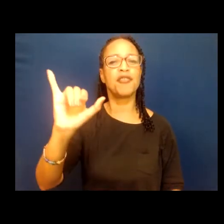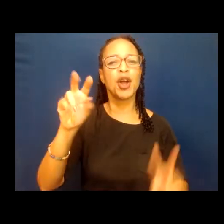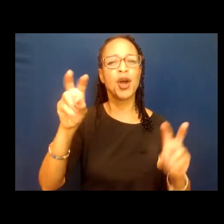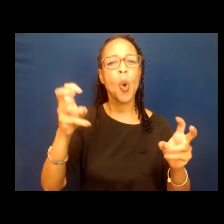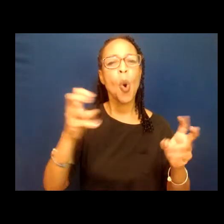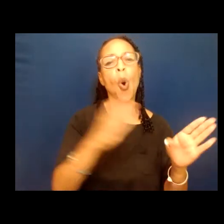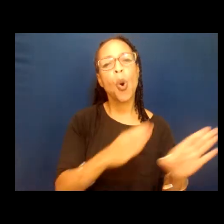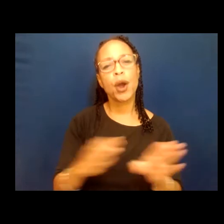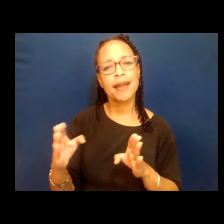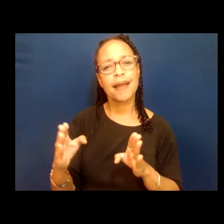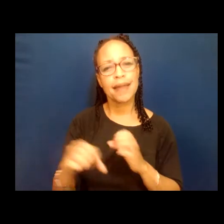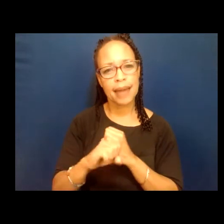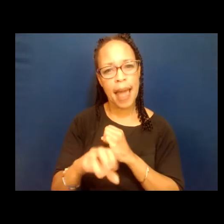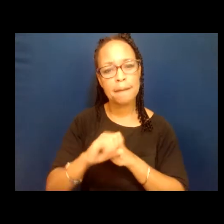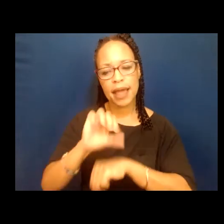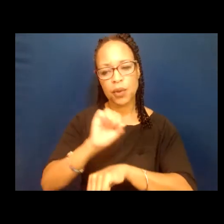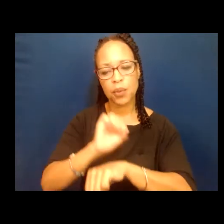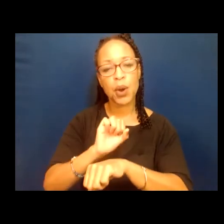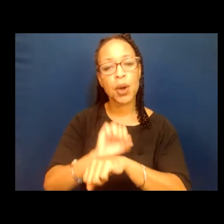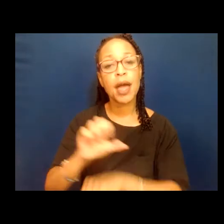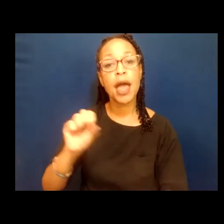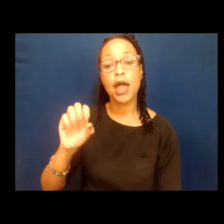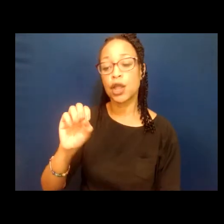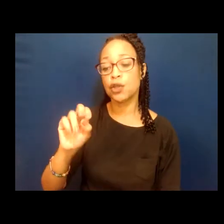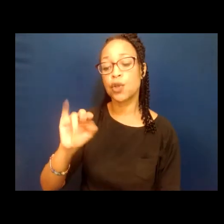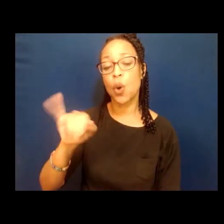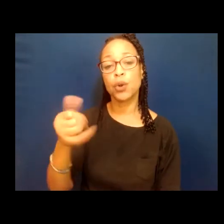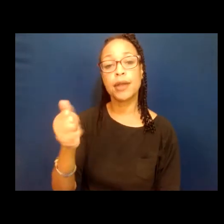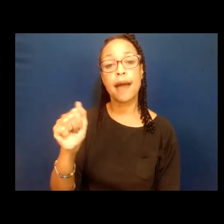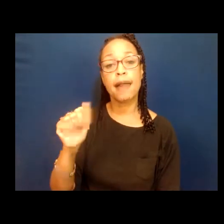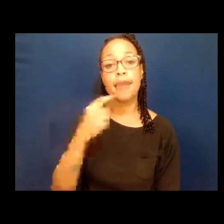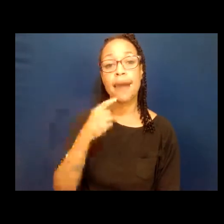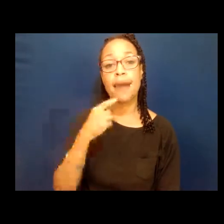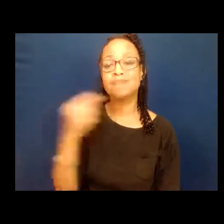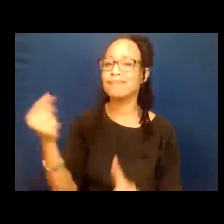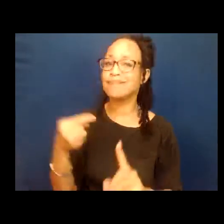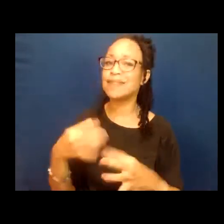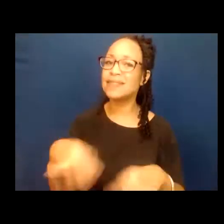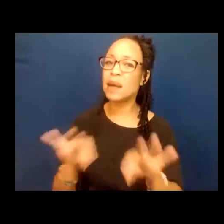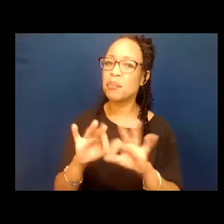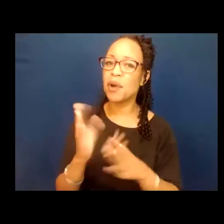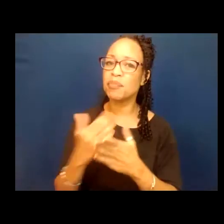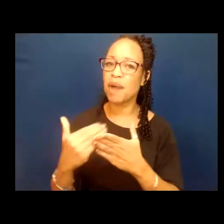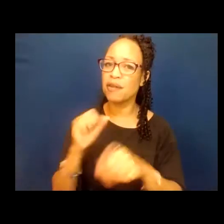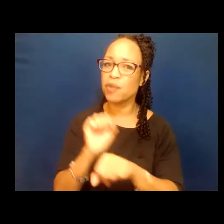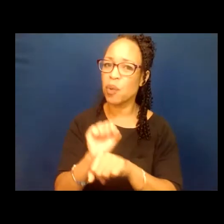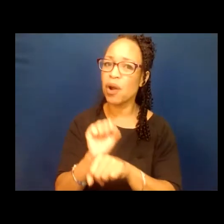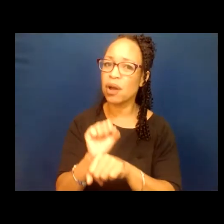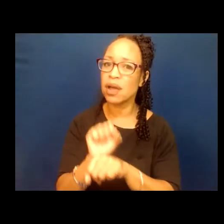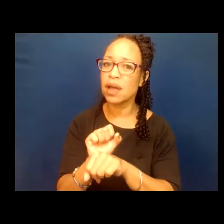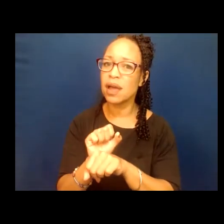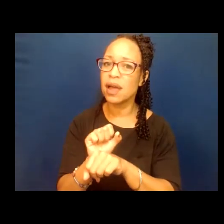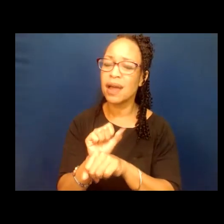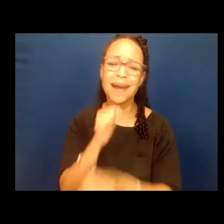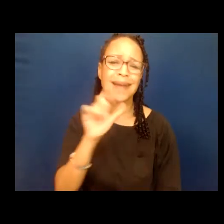work. And as Sonia pointed out, this is the important piece of the work that we do. And that is